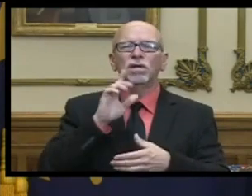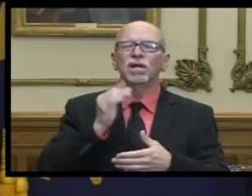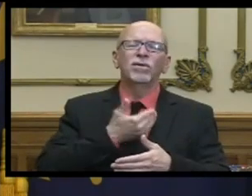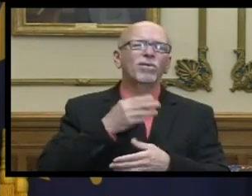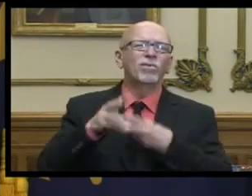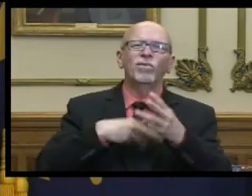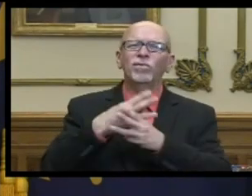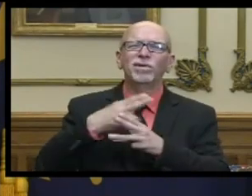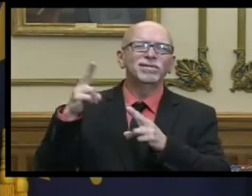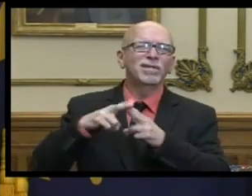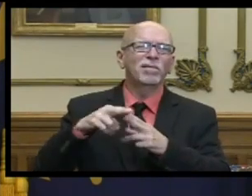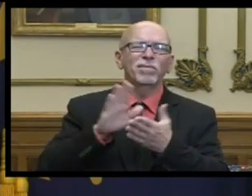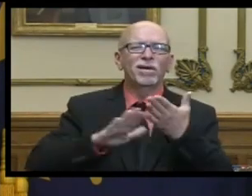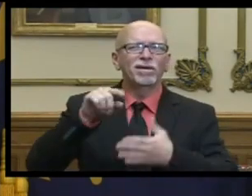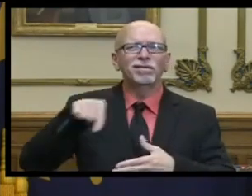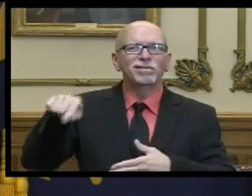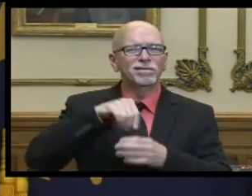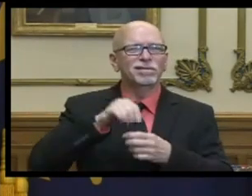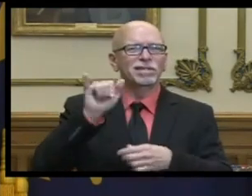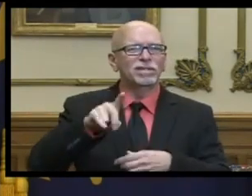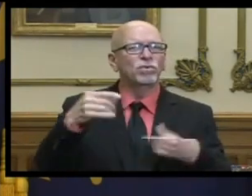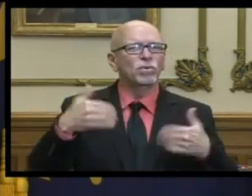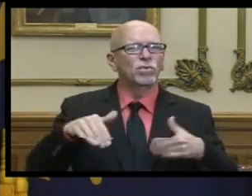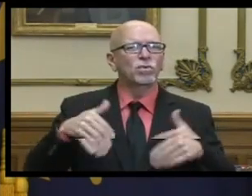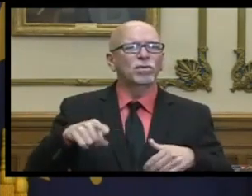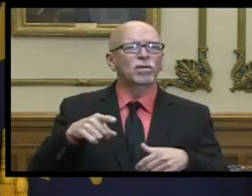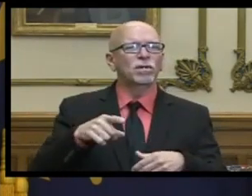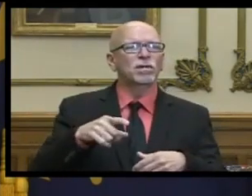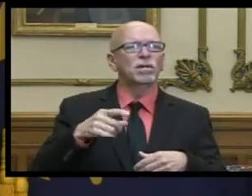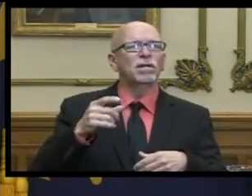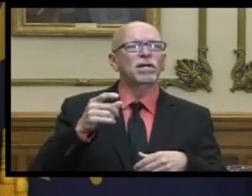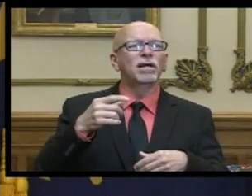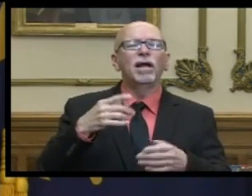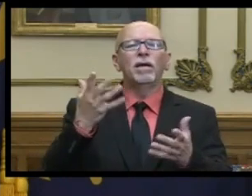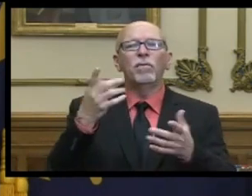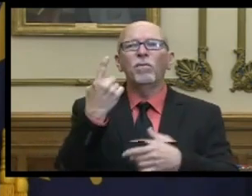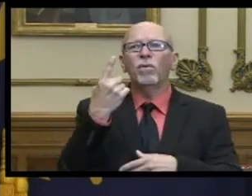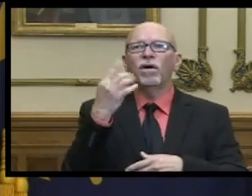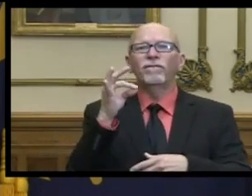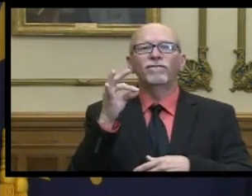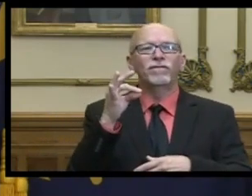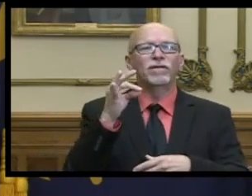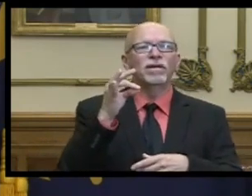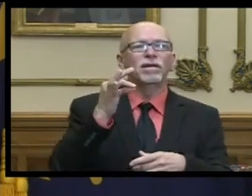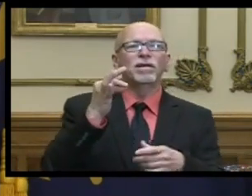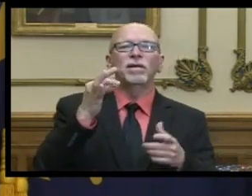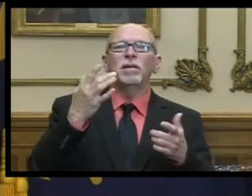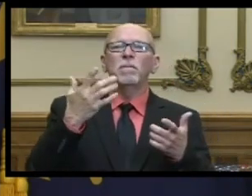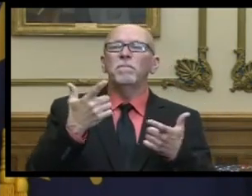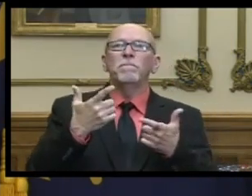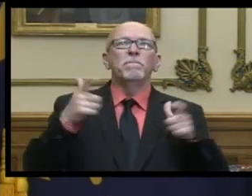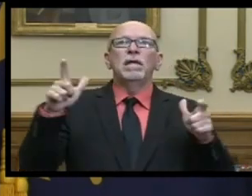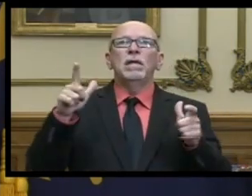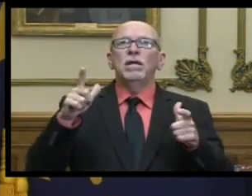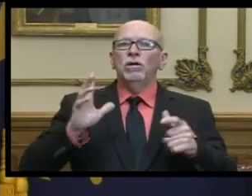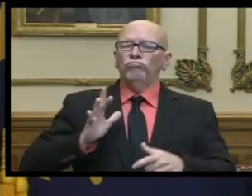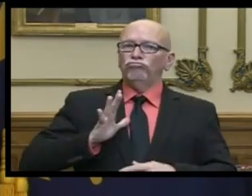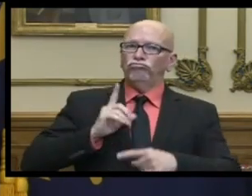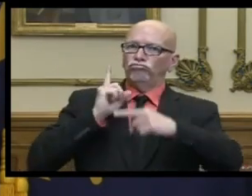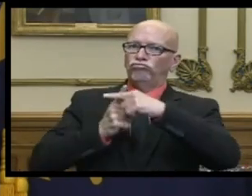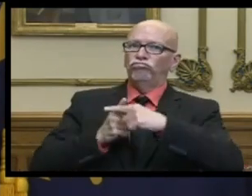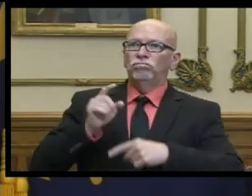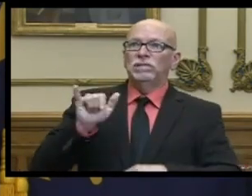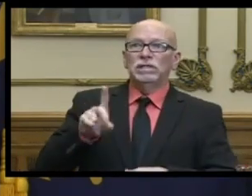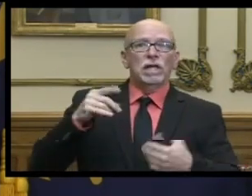uh universities one of the one of the i'm not pandering but one of the one of the greatest assets the state of indiana has